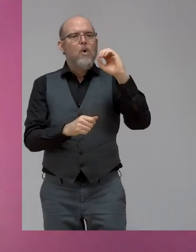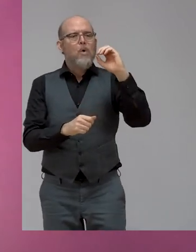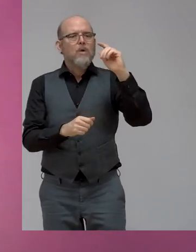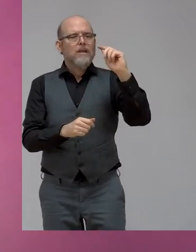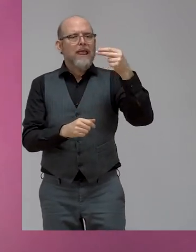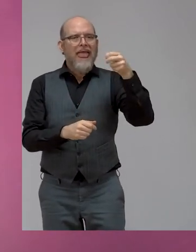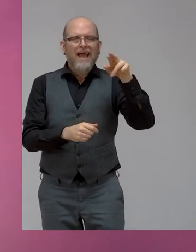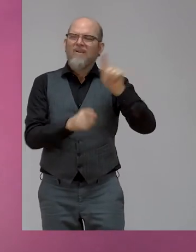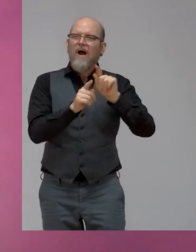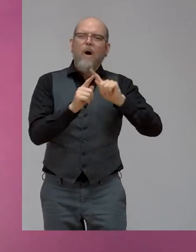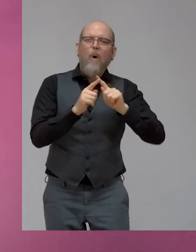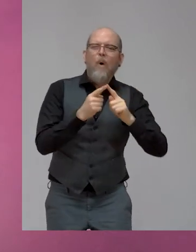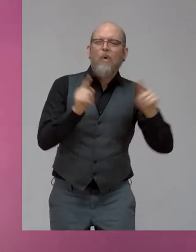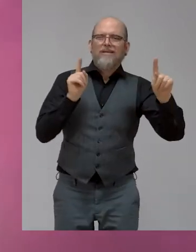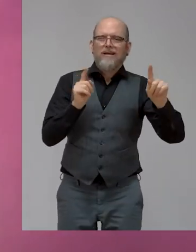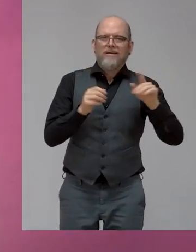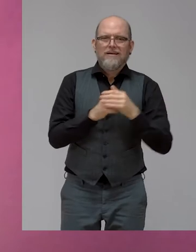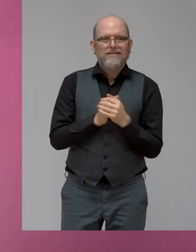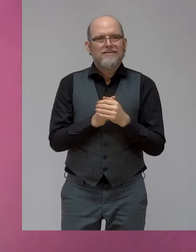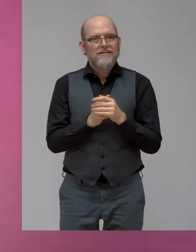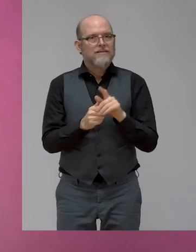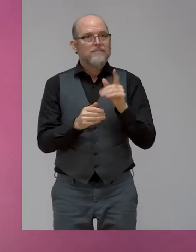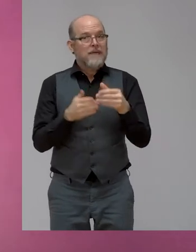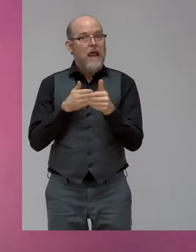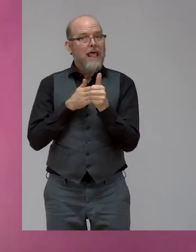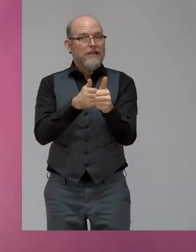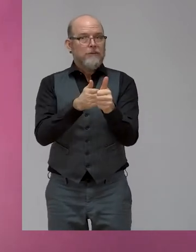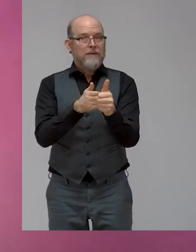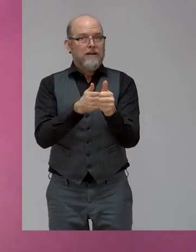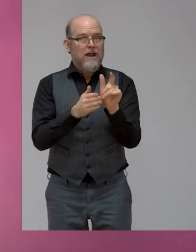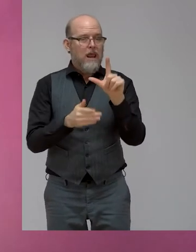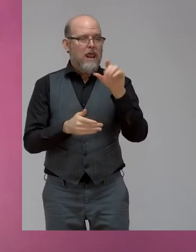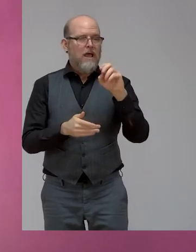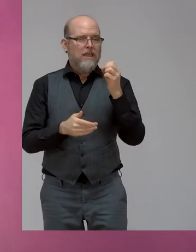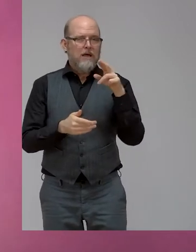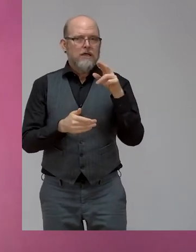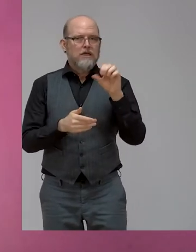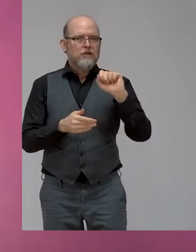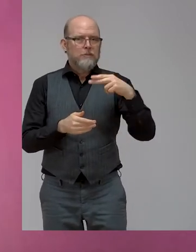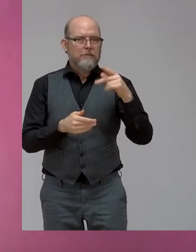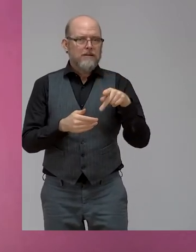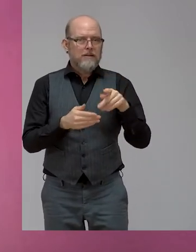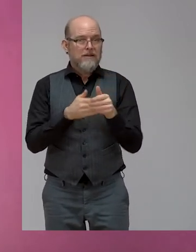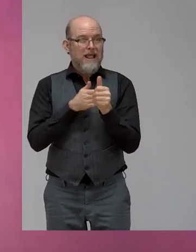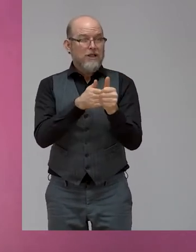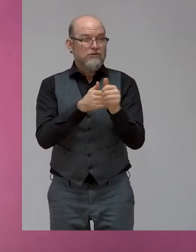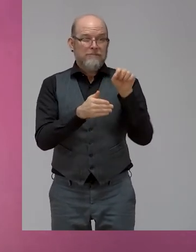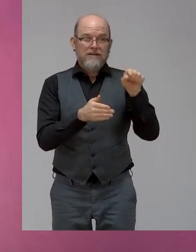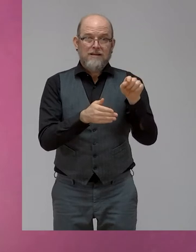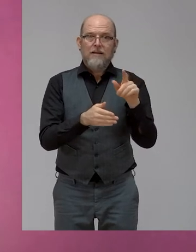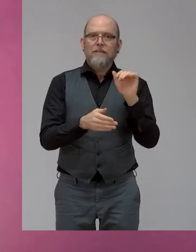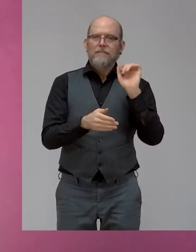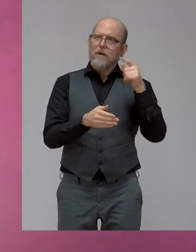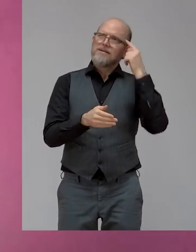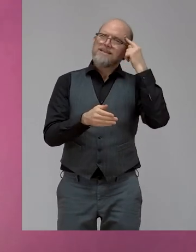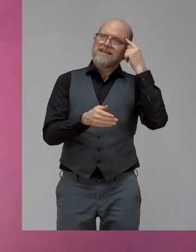now on leadership, because most of what we're taught about leadership is wrong, and most of it gets in the way of a truly